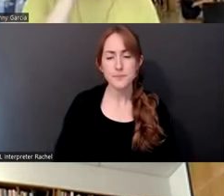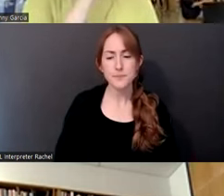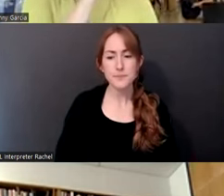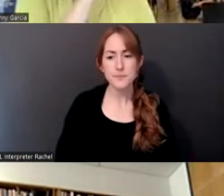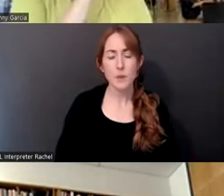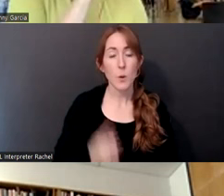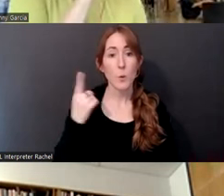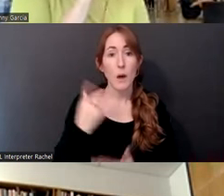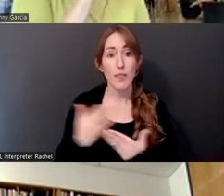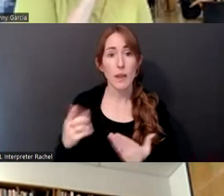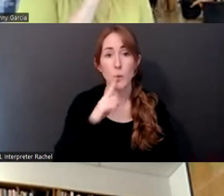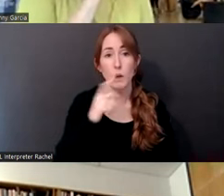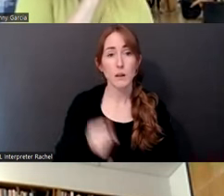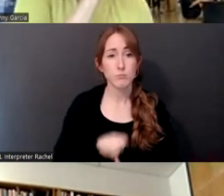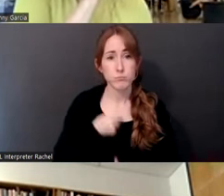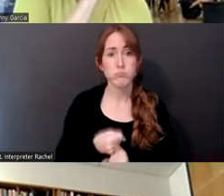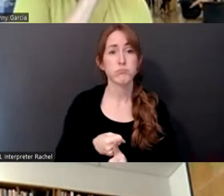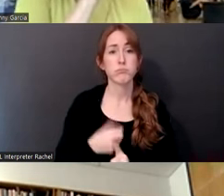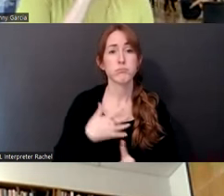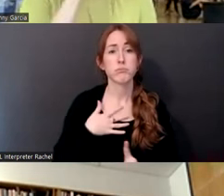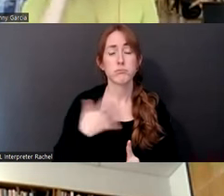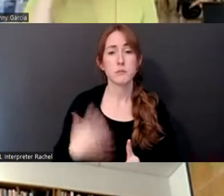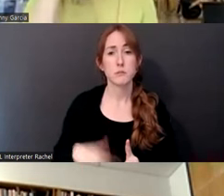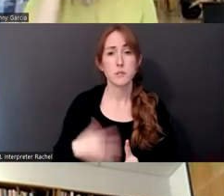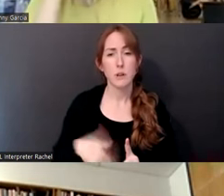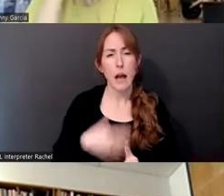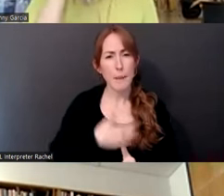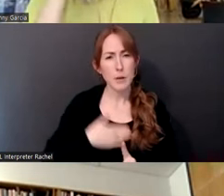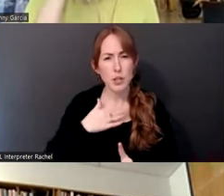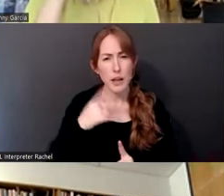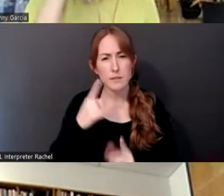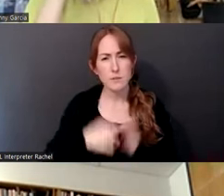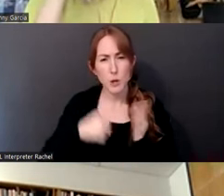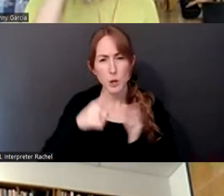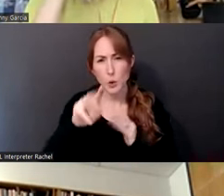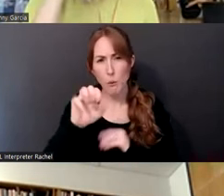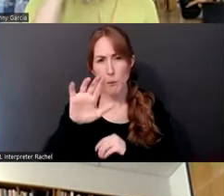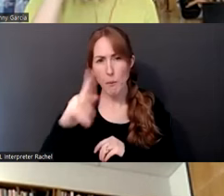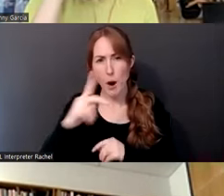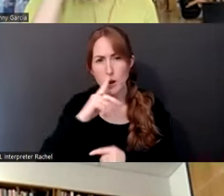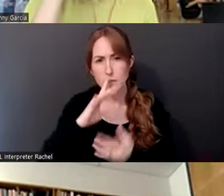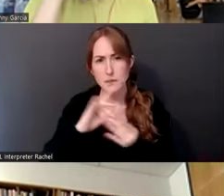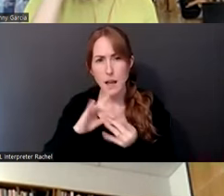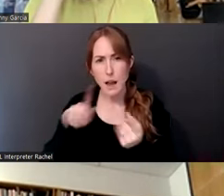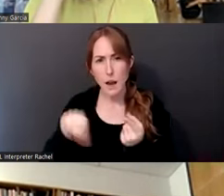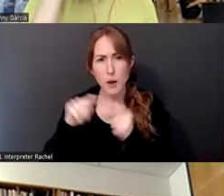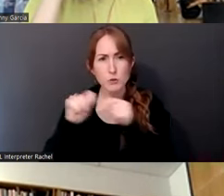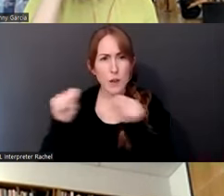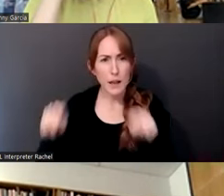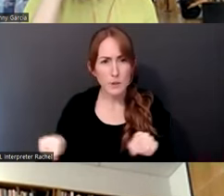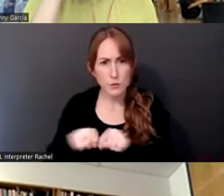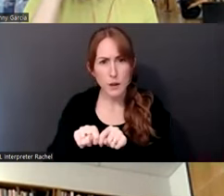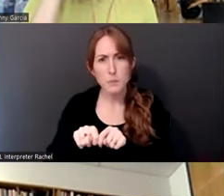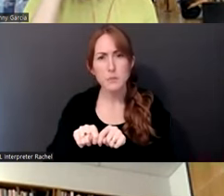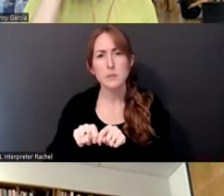and I appreciated you saying that Mark about transcripts and how transcribing and listening to audio and just typing the words